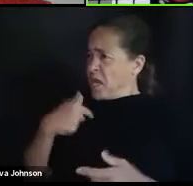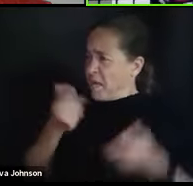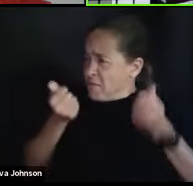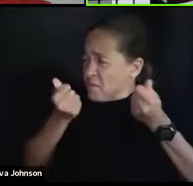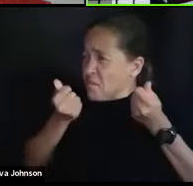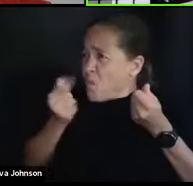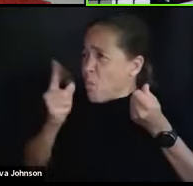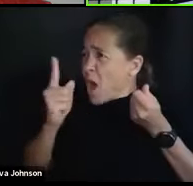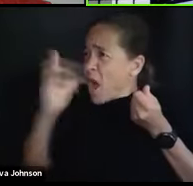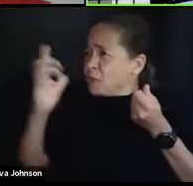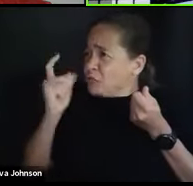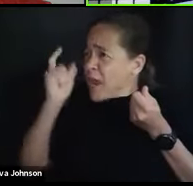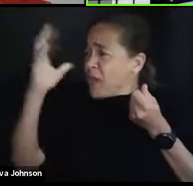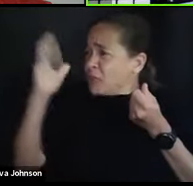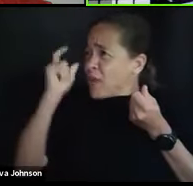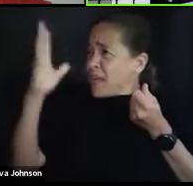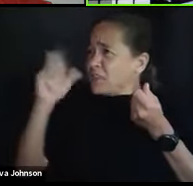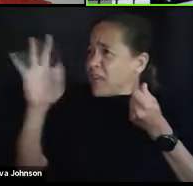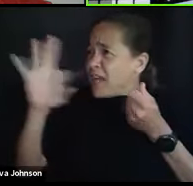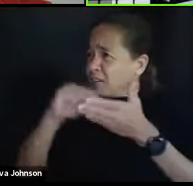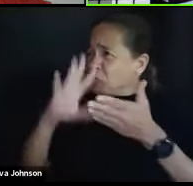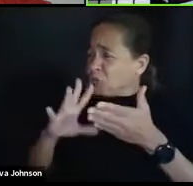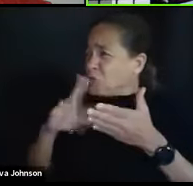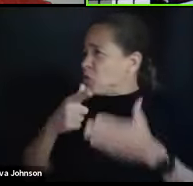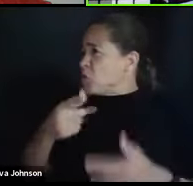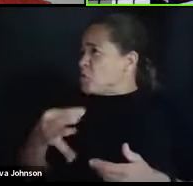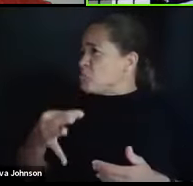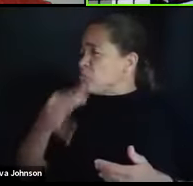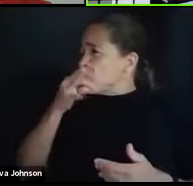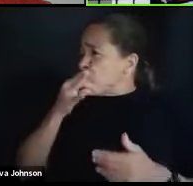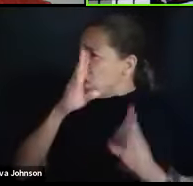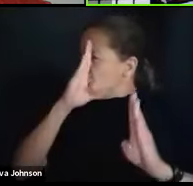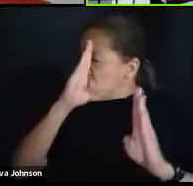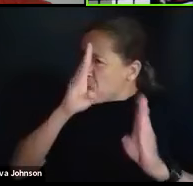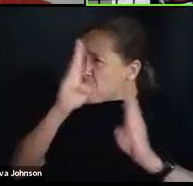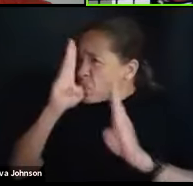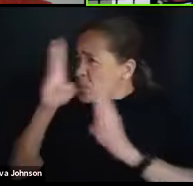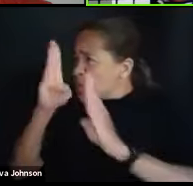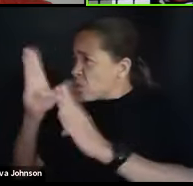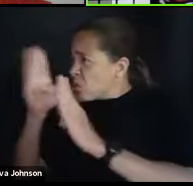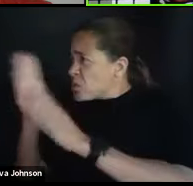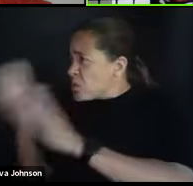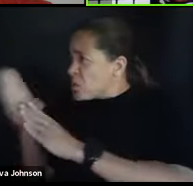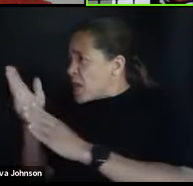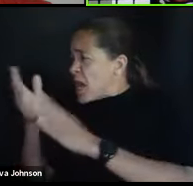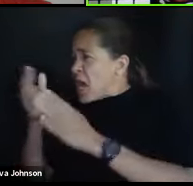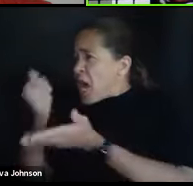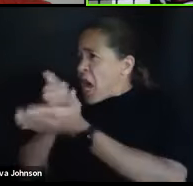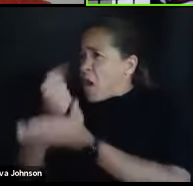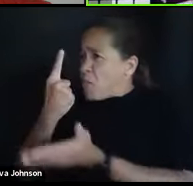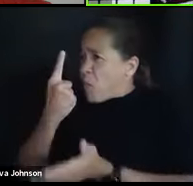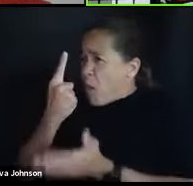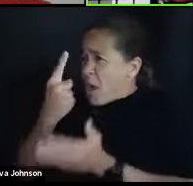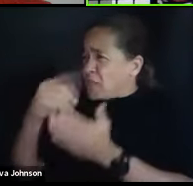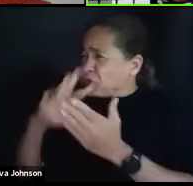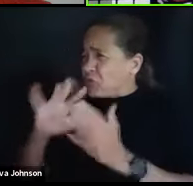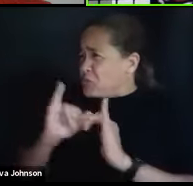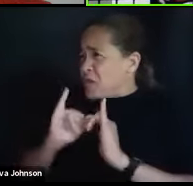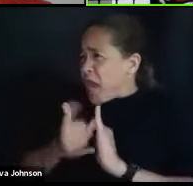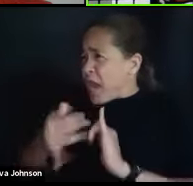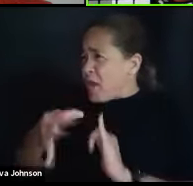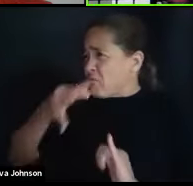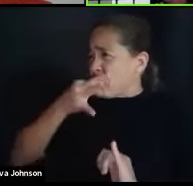class. How could she possibly attend to and help any one student succeed? Well,